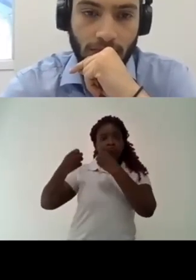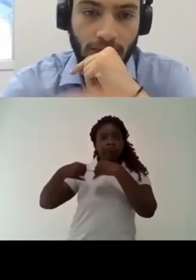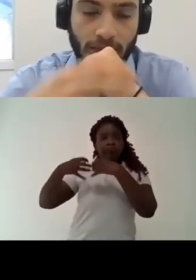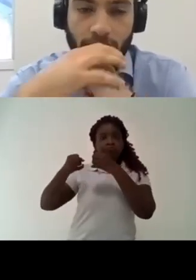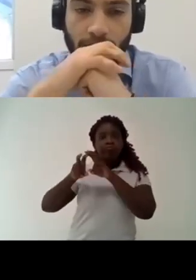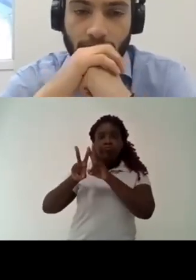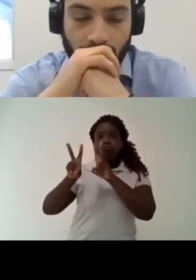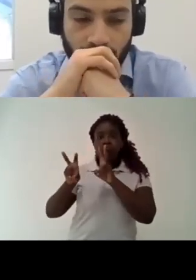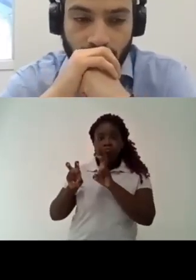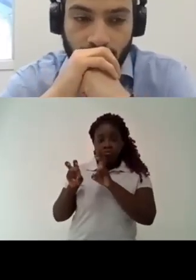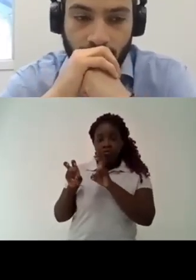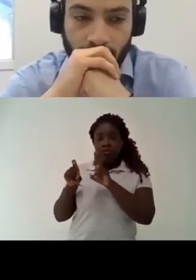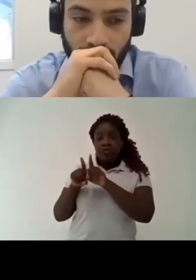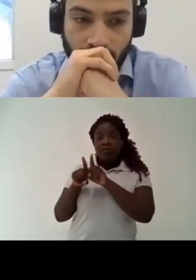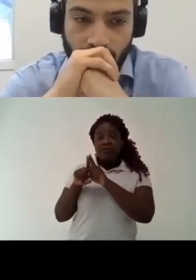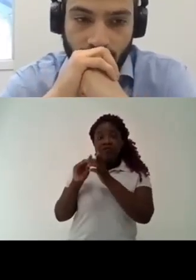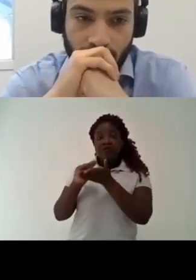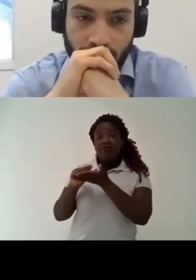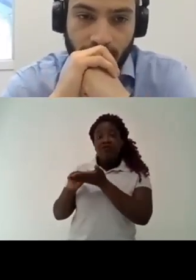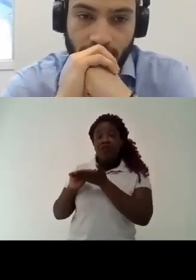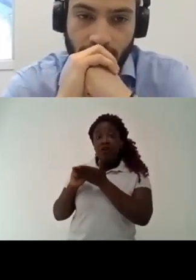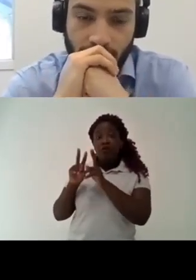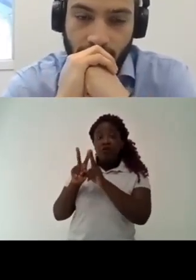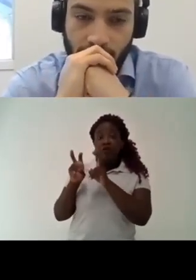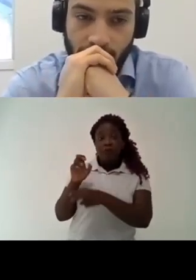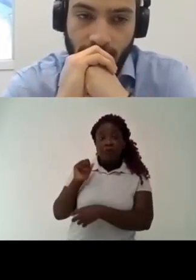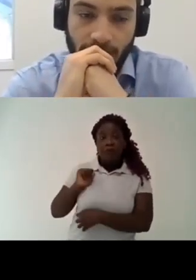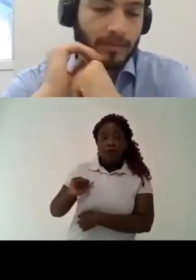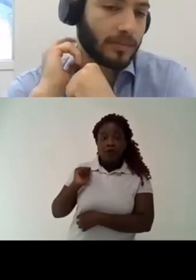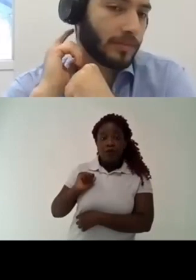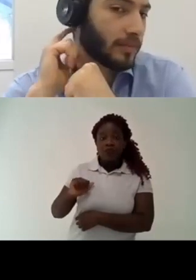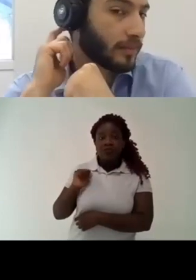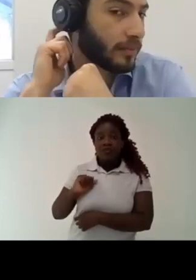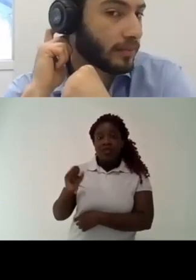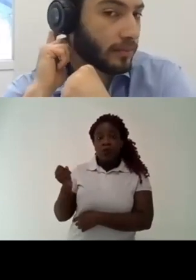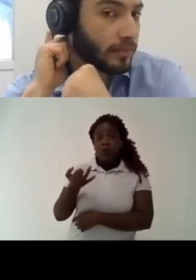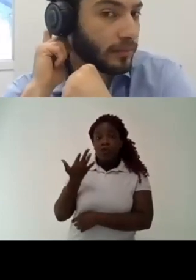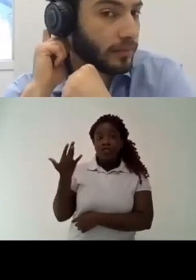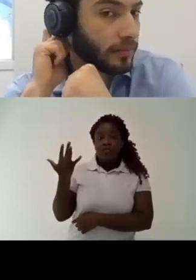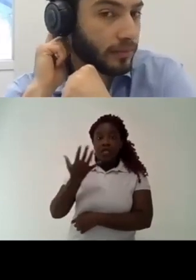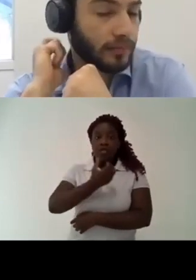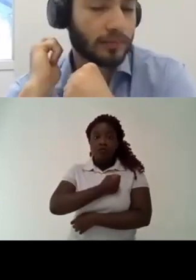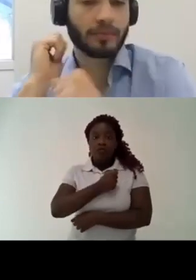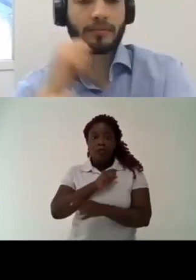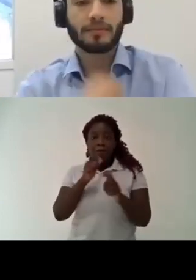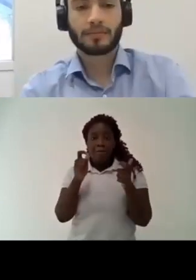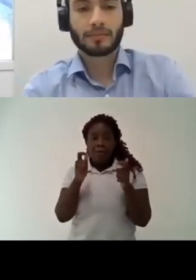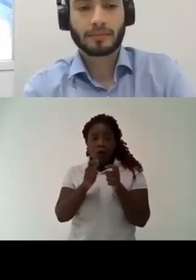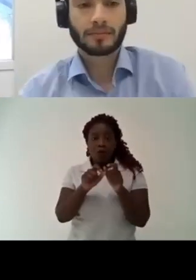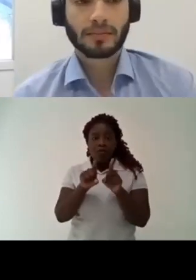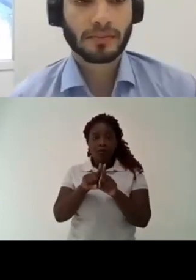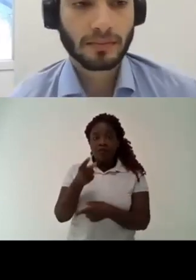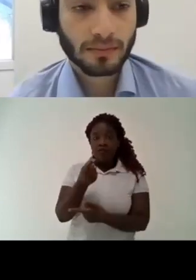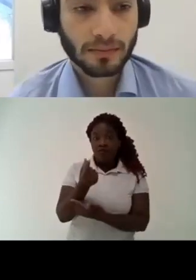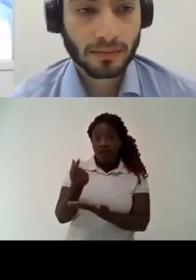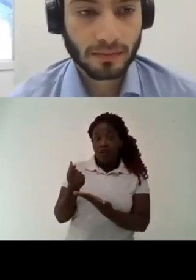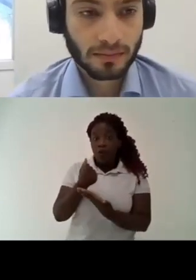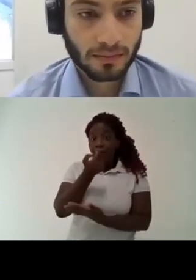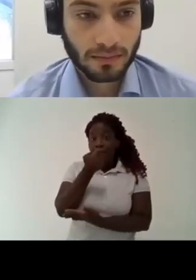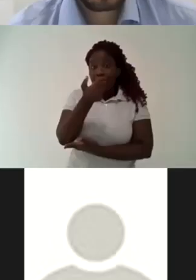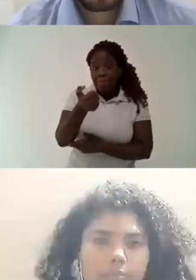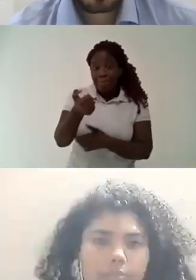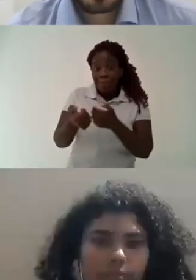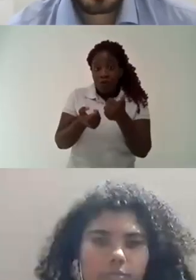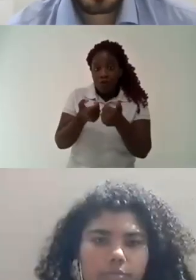we are trying to attract attention to this and uh also uh create